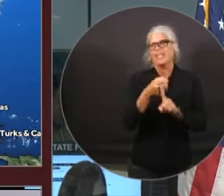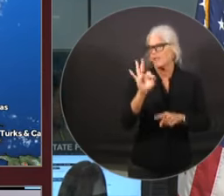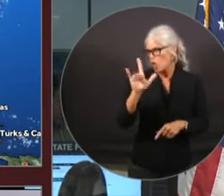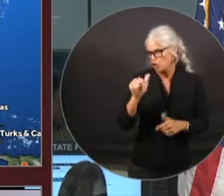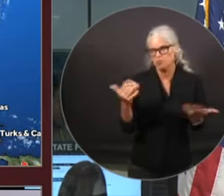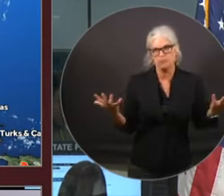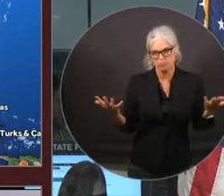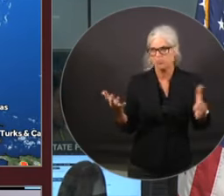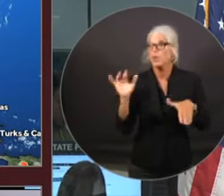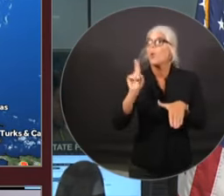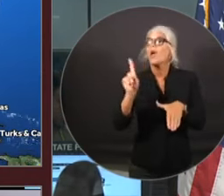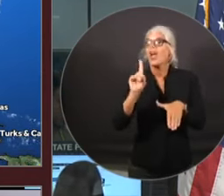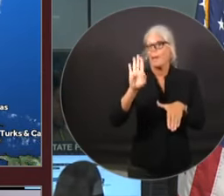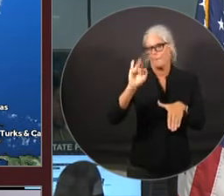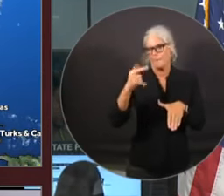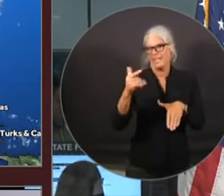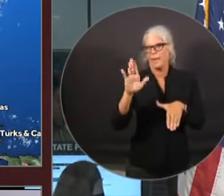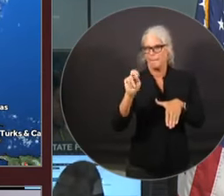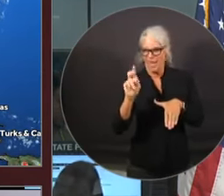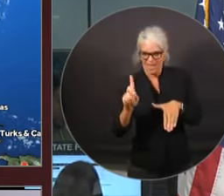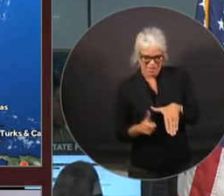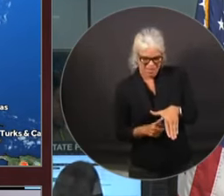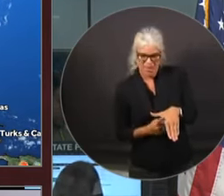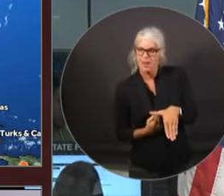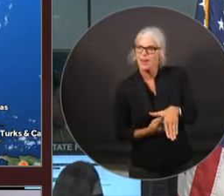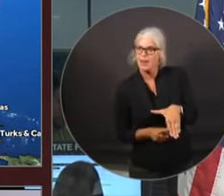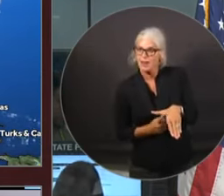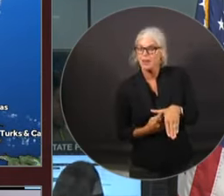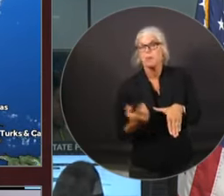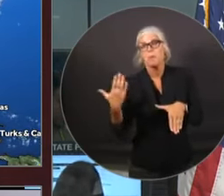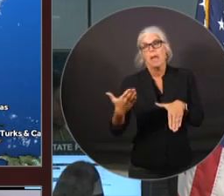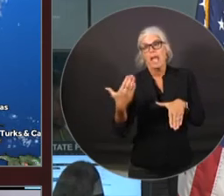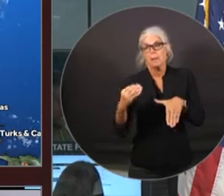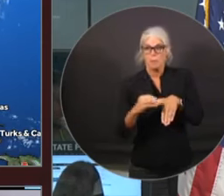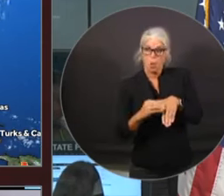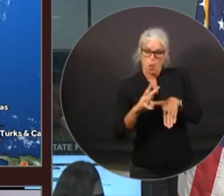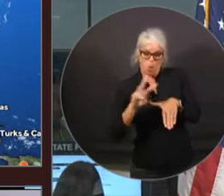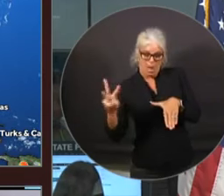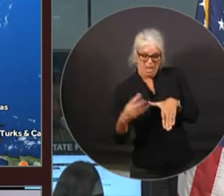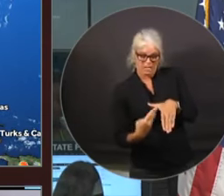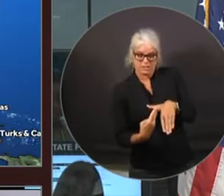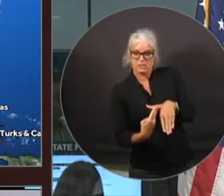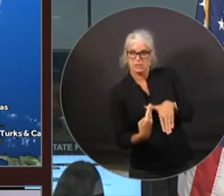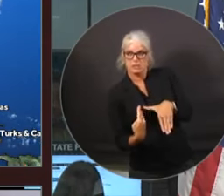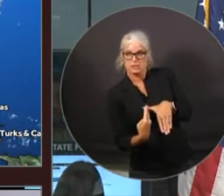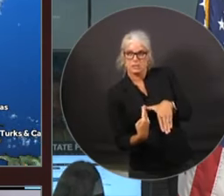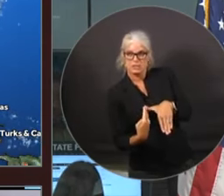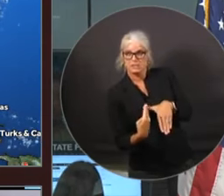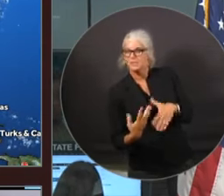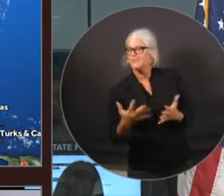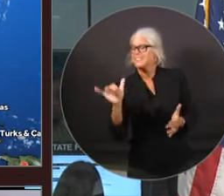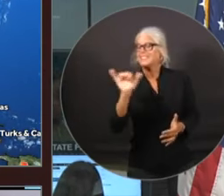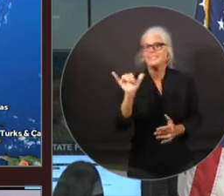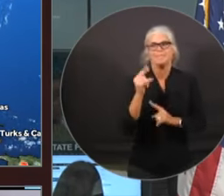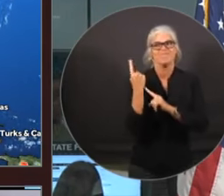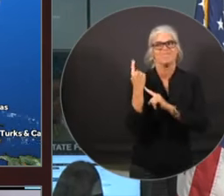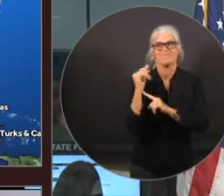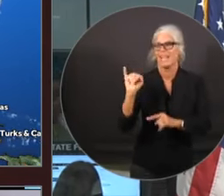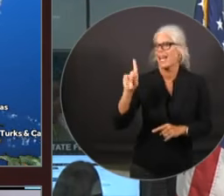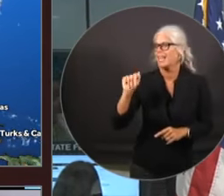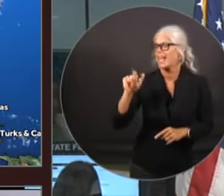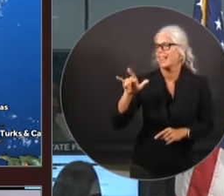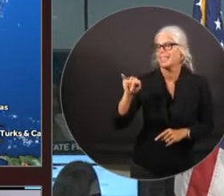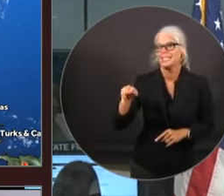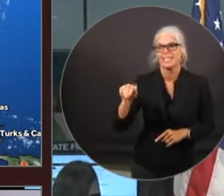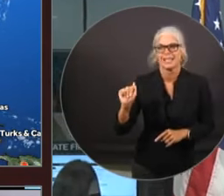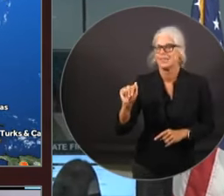Bend region could move a little west and be more heavy. Tallahassee could go more on the idalia track. But it is going to cut across